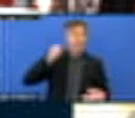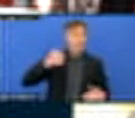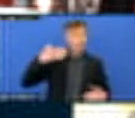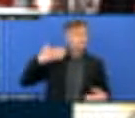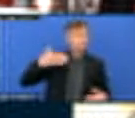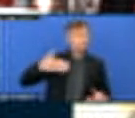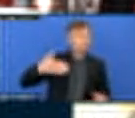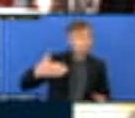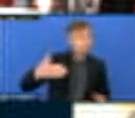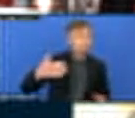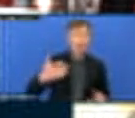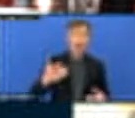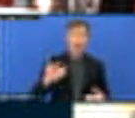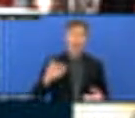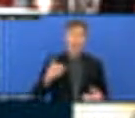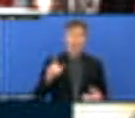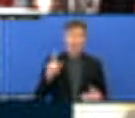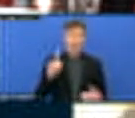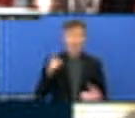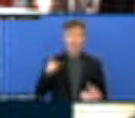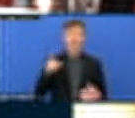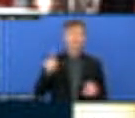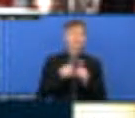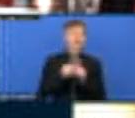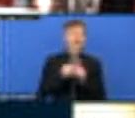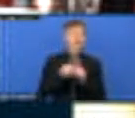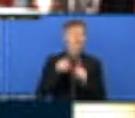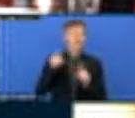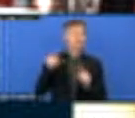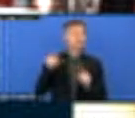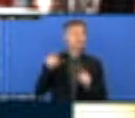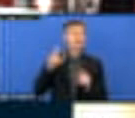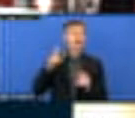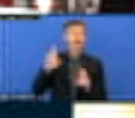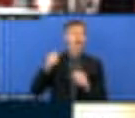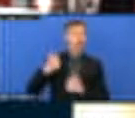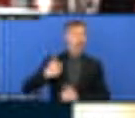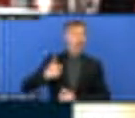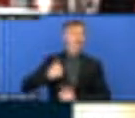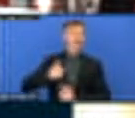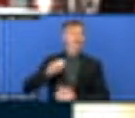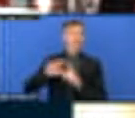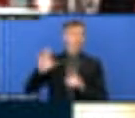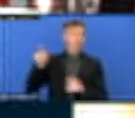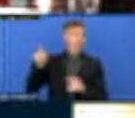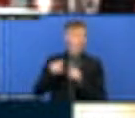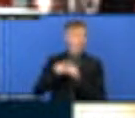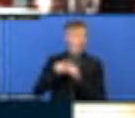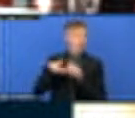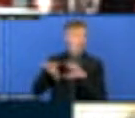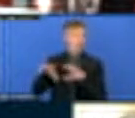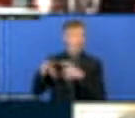landing is the school. And then, it's the theads. However, a lot